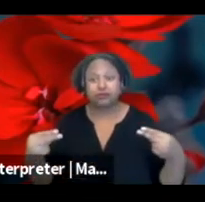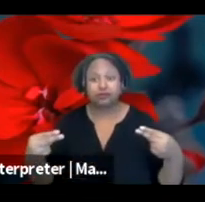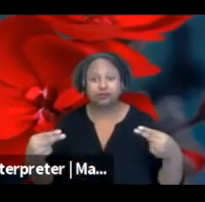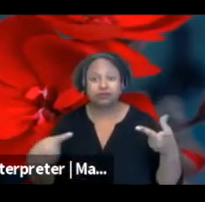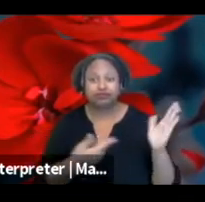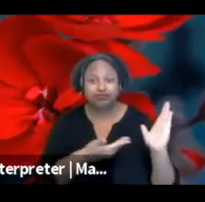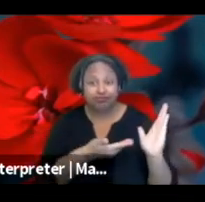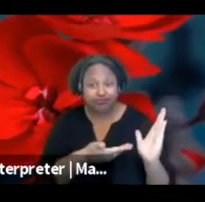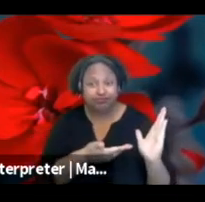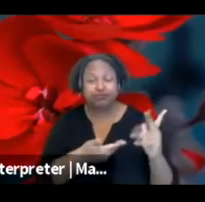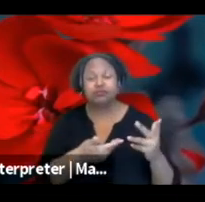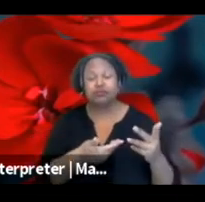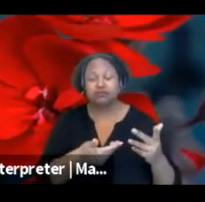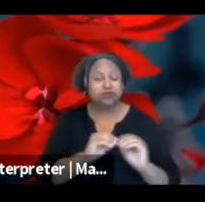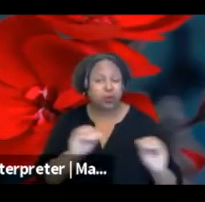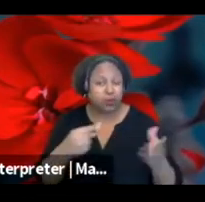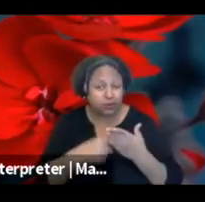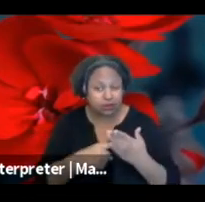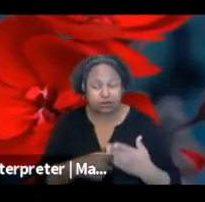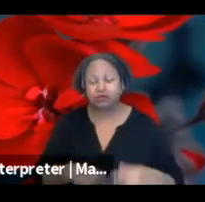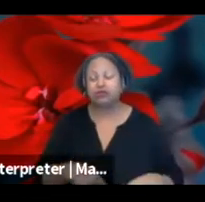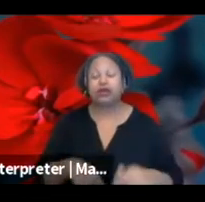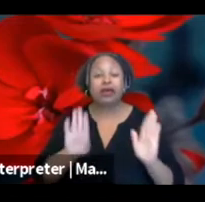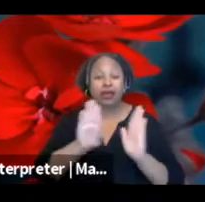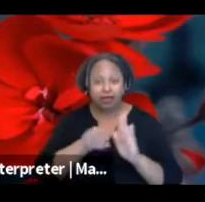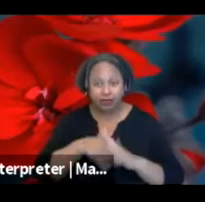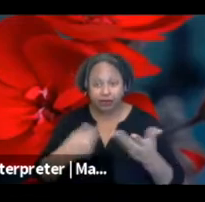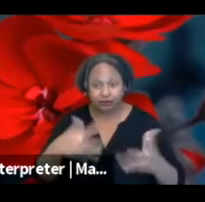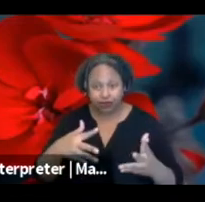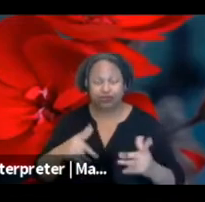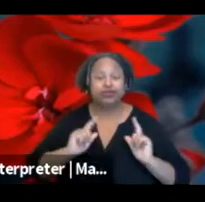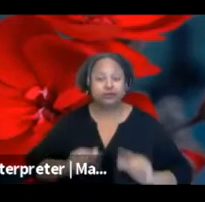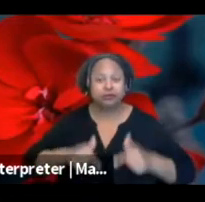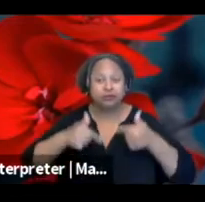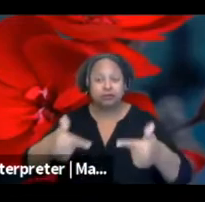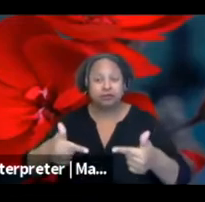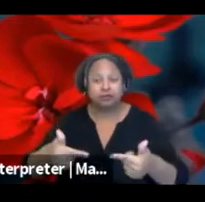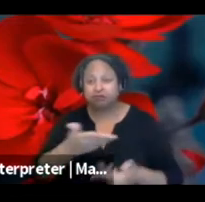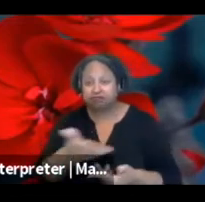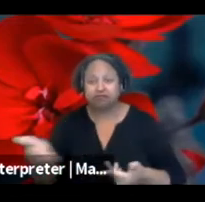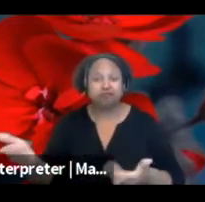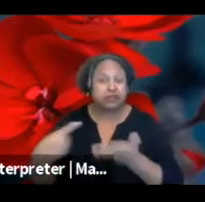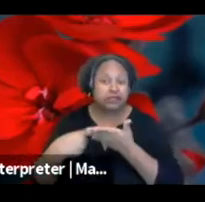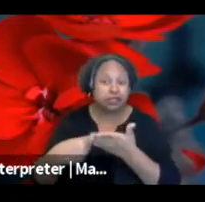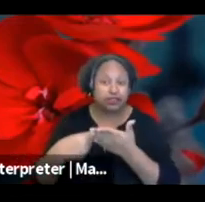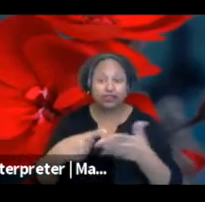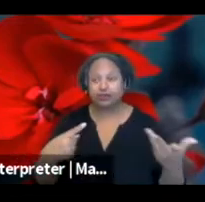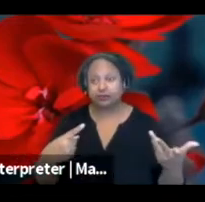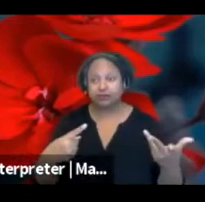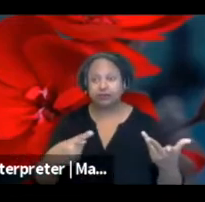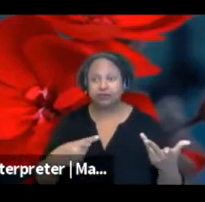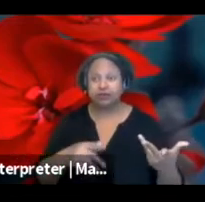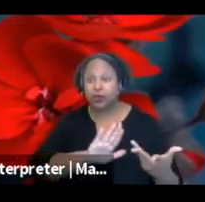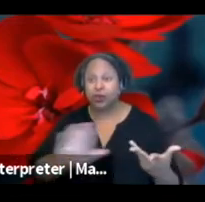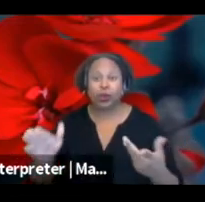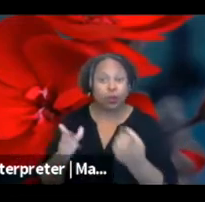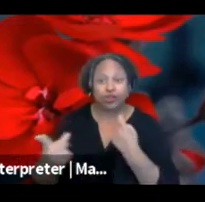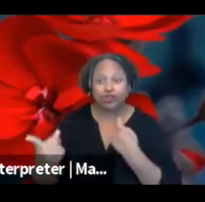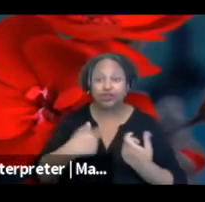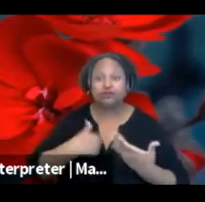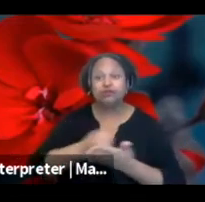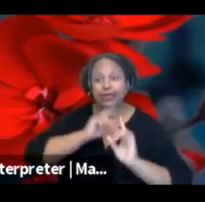But after the 30 minute point, we'll open up the floor to just discussion and answering questions and